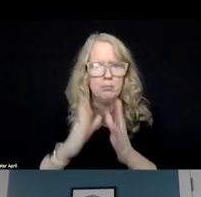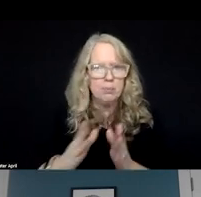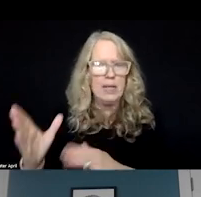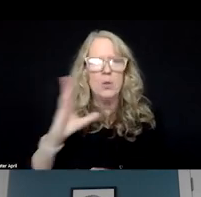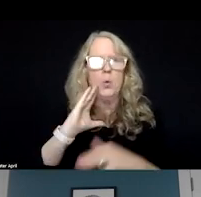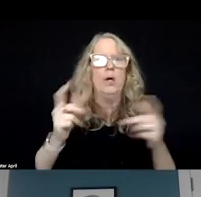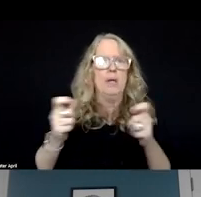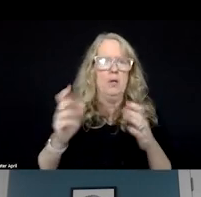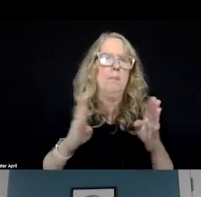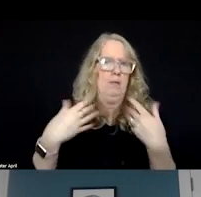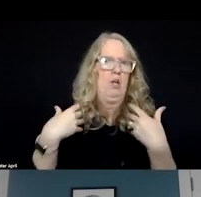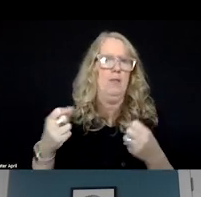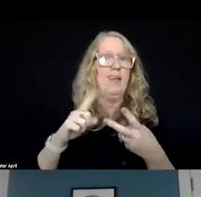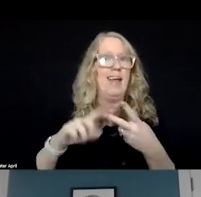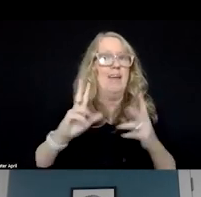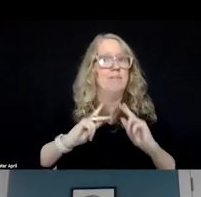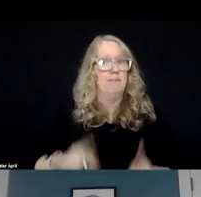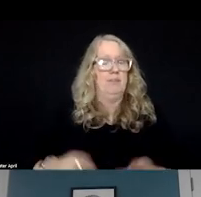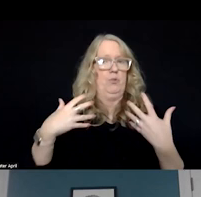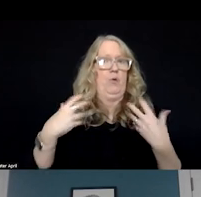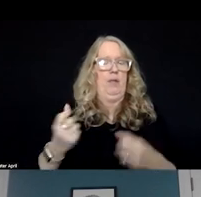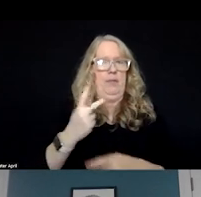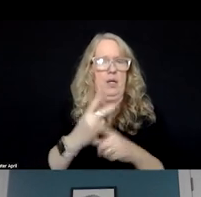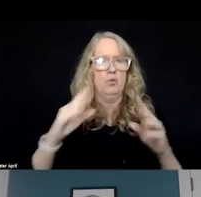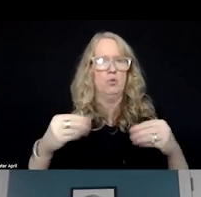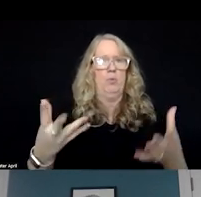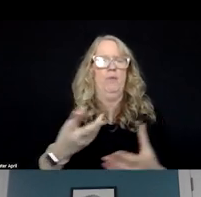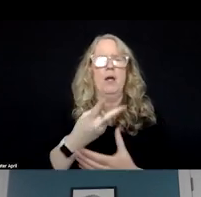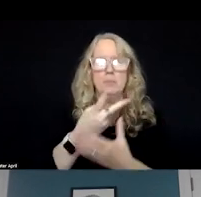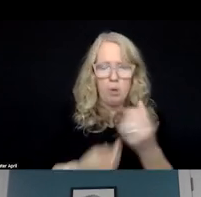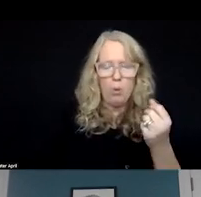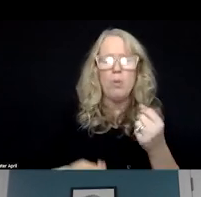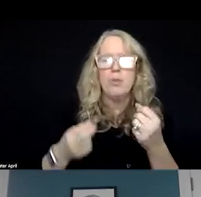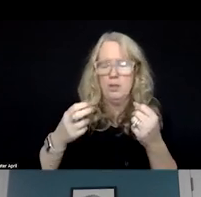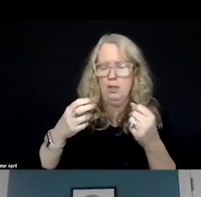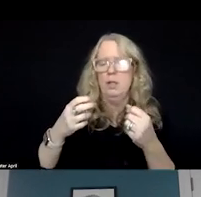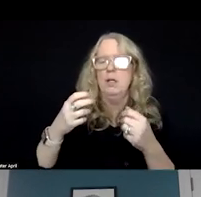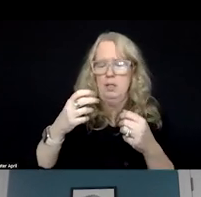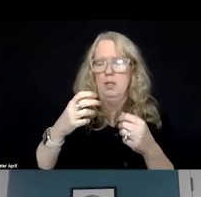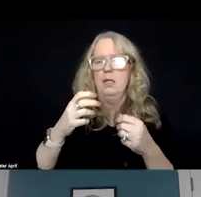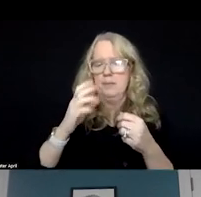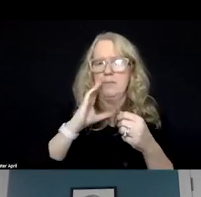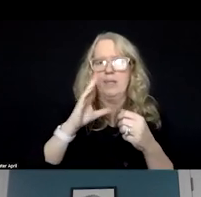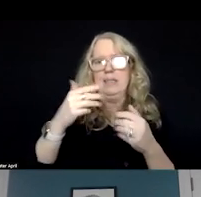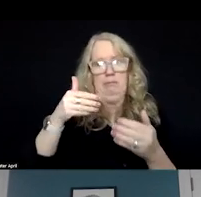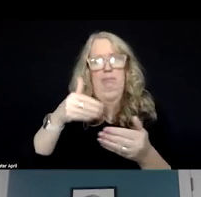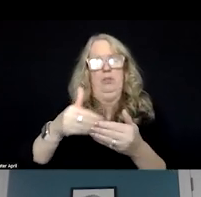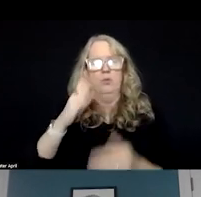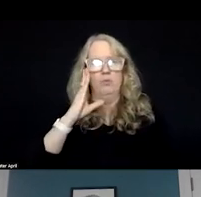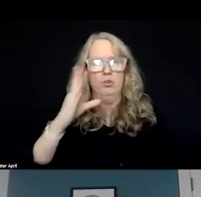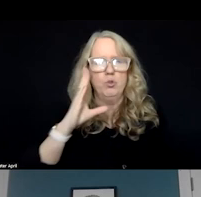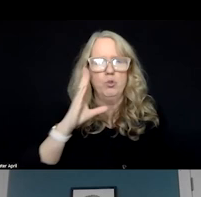manage behavioral health and physical health care to provide whole person health at some point here in the near future,